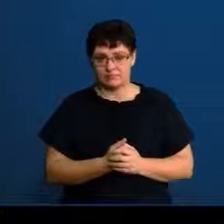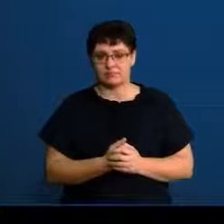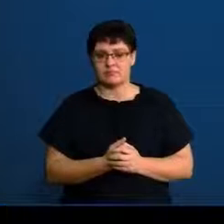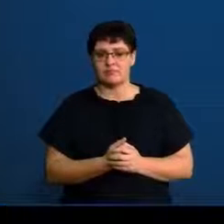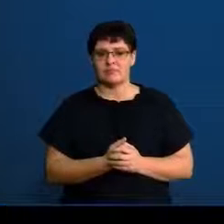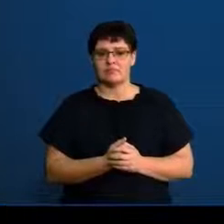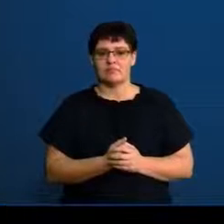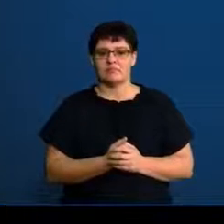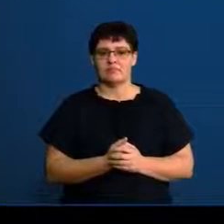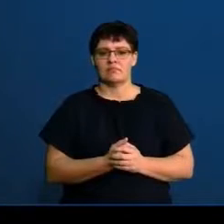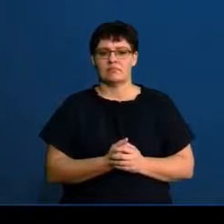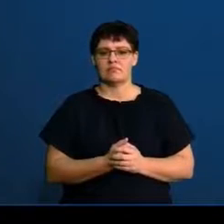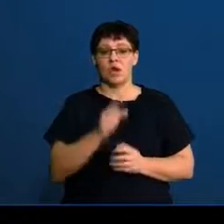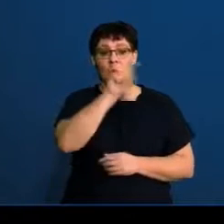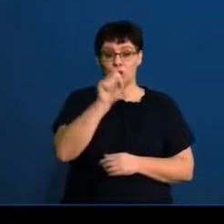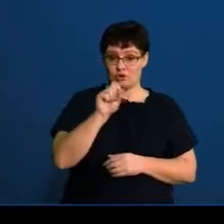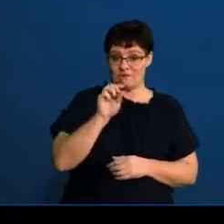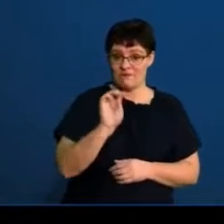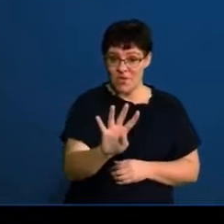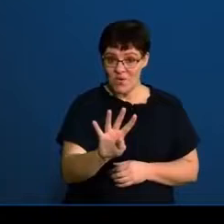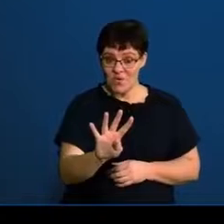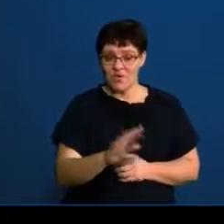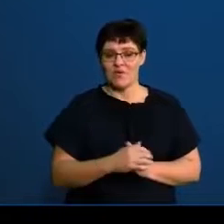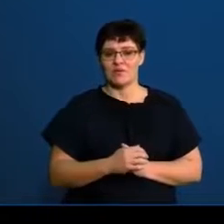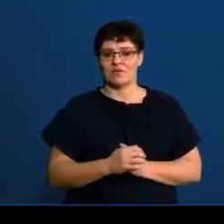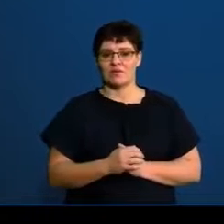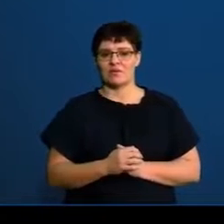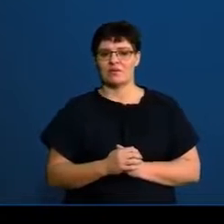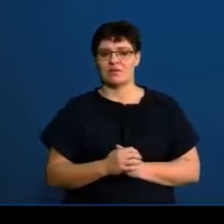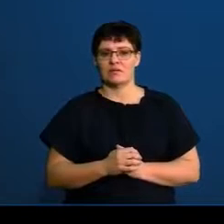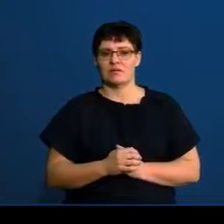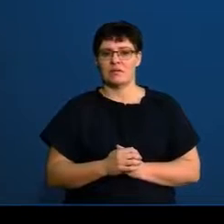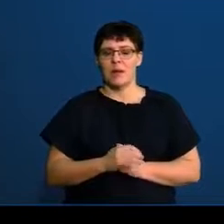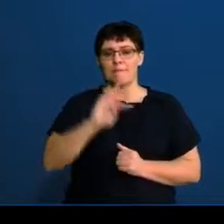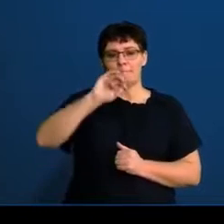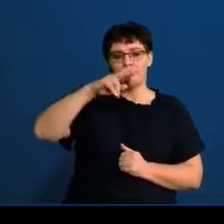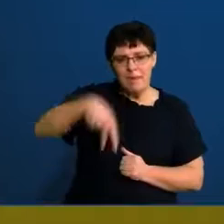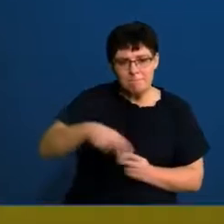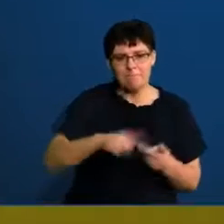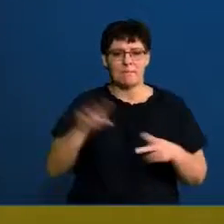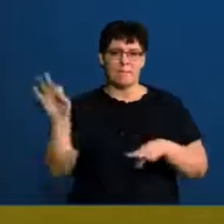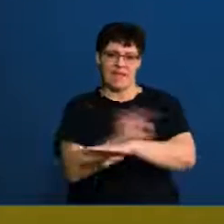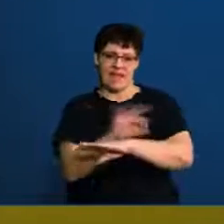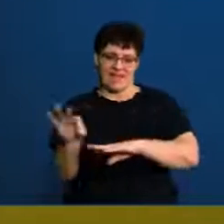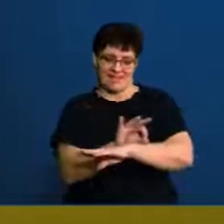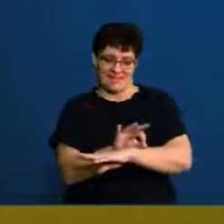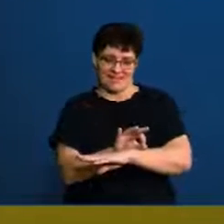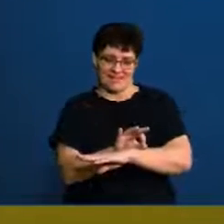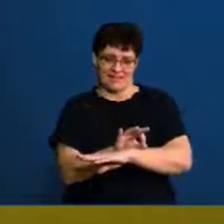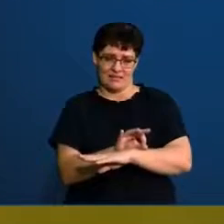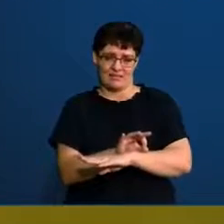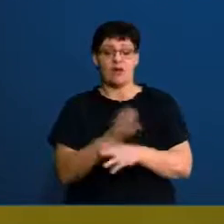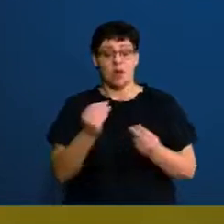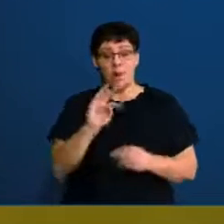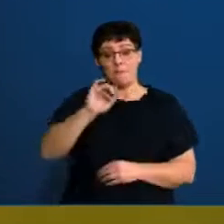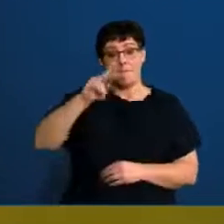Okay. Question four is maps and plans. We need to, on